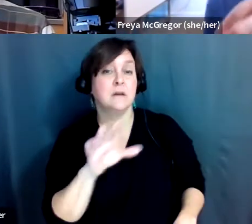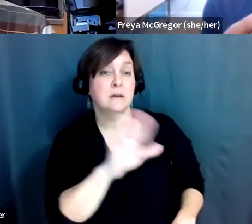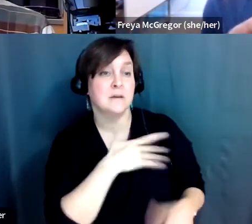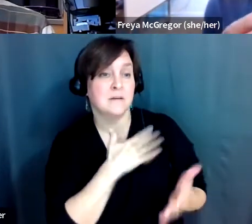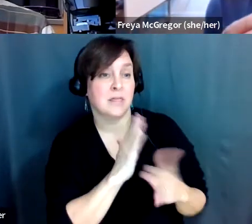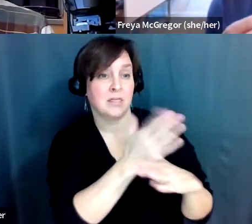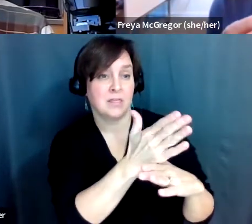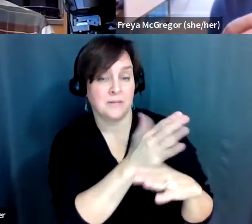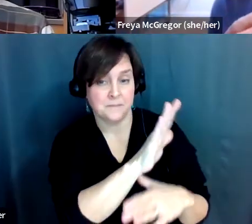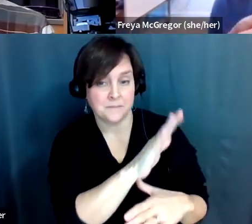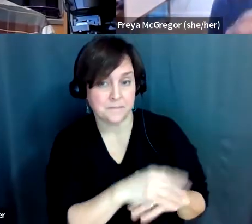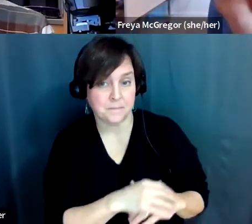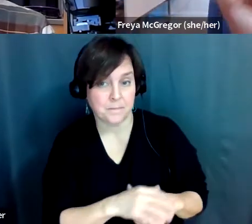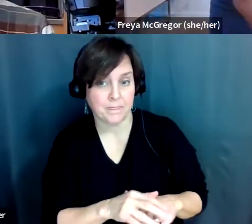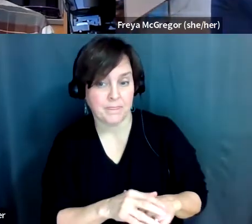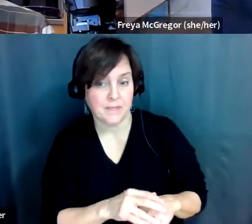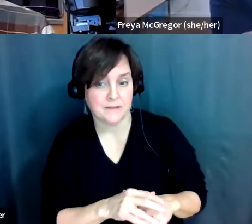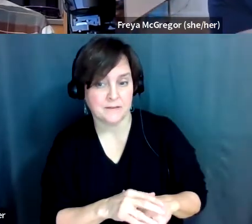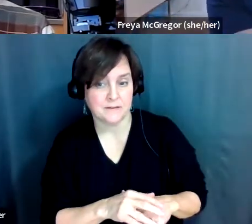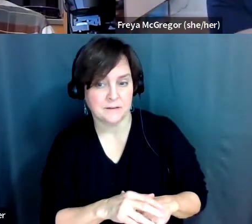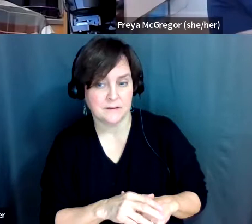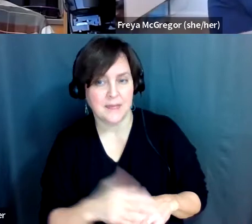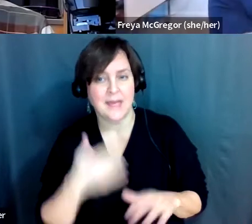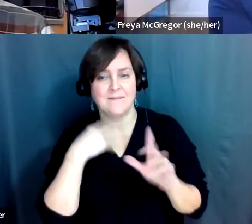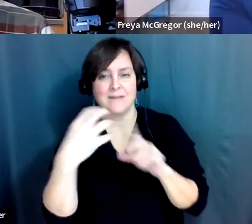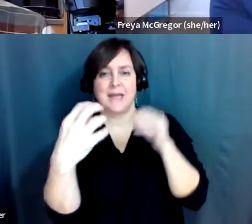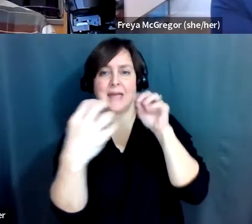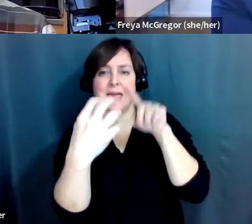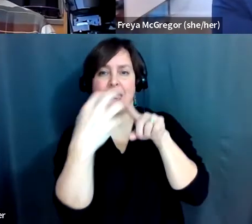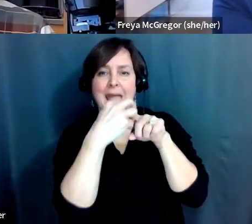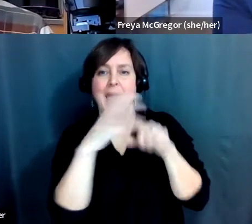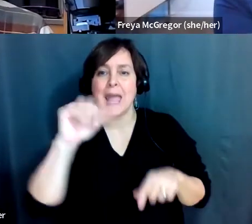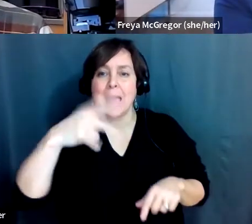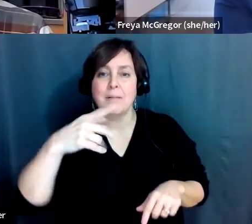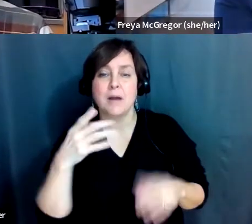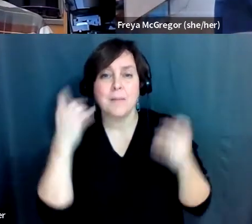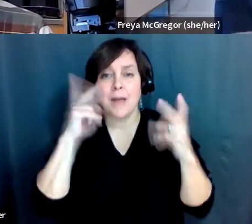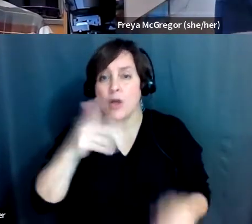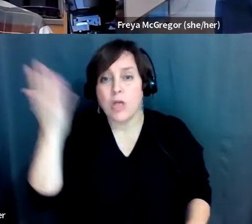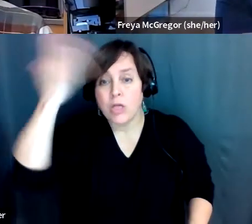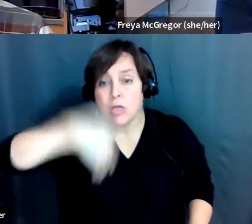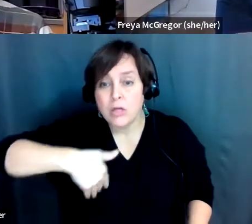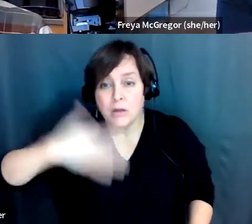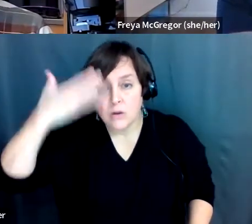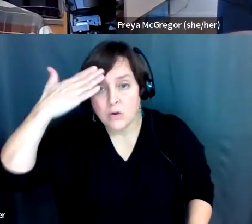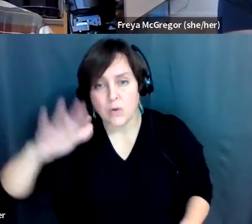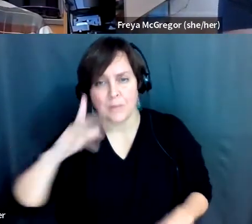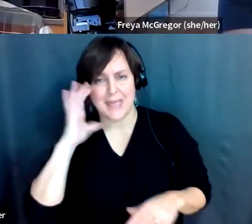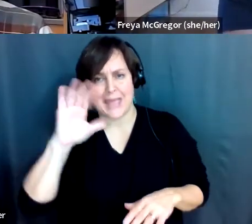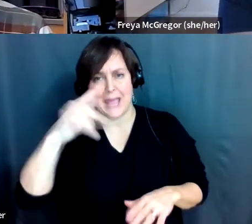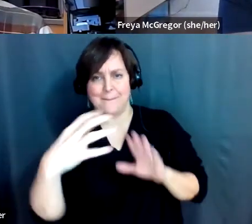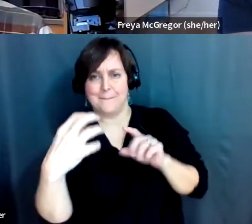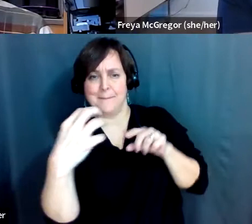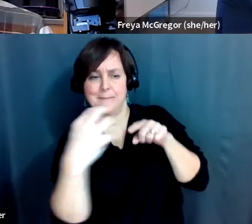Yes. Or maybe you're going to show. So, there's a little cap. A lot of people don't know it's there because there's a little cap that covers it.